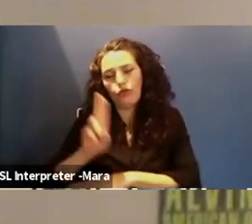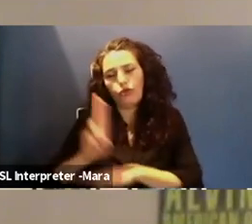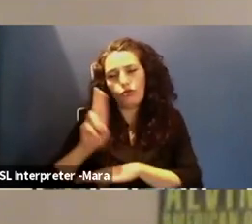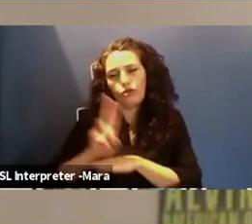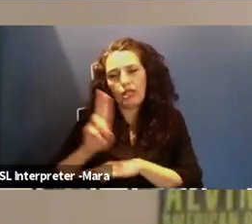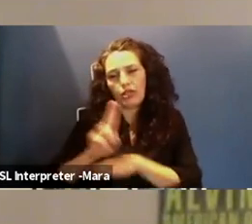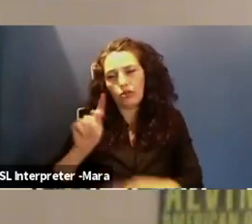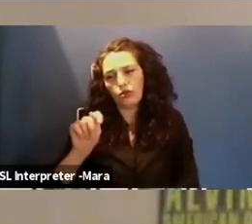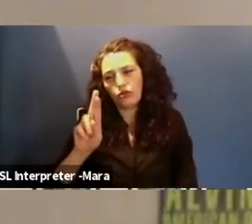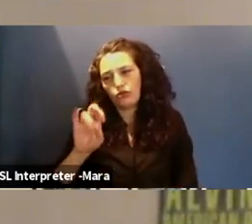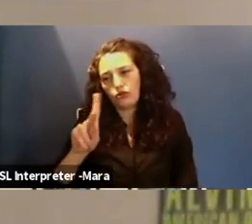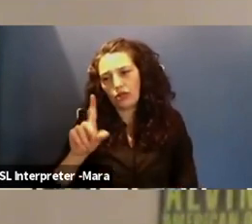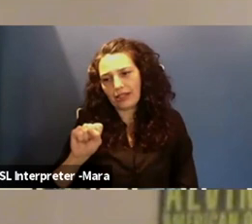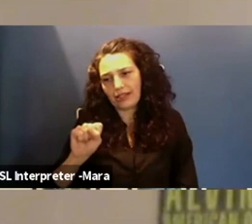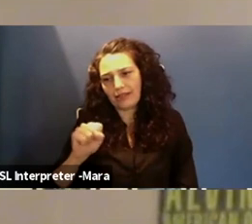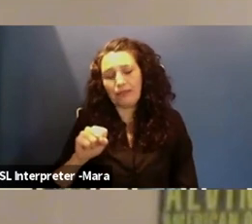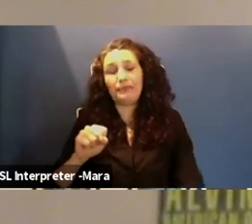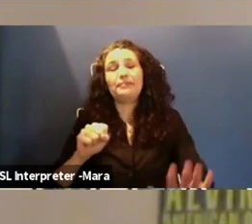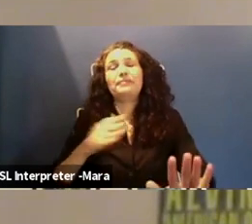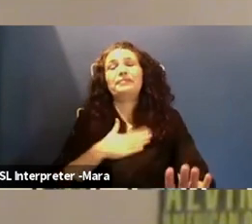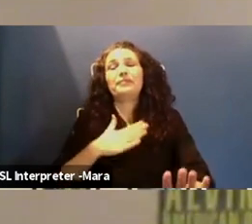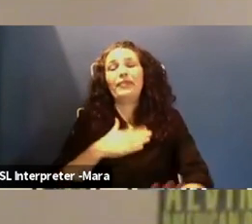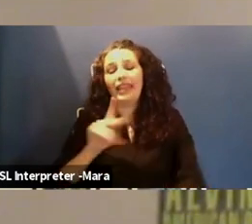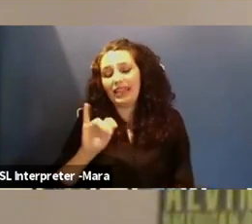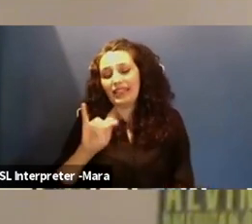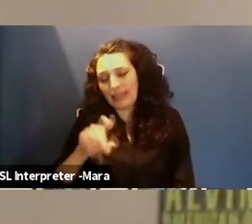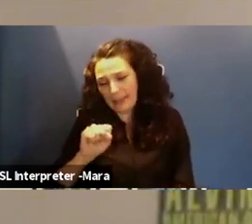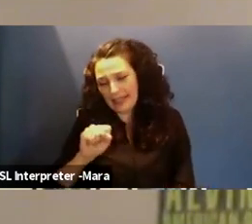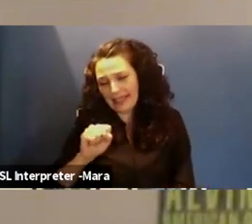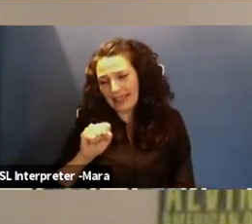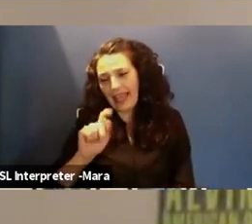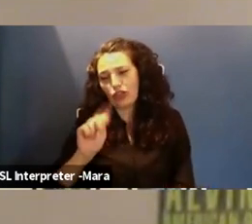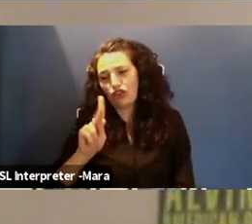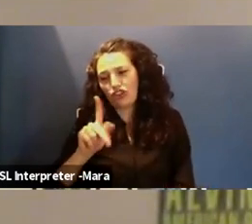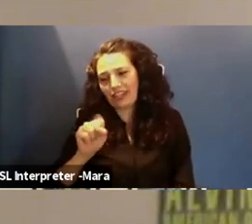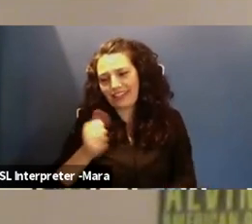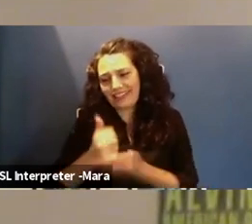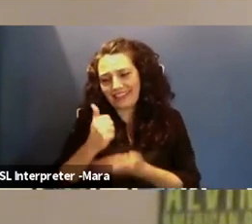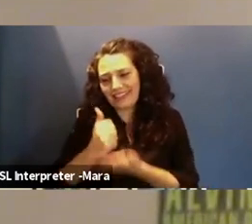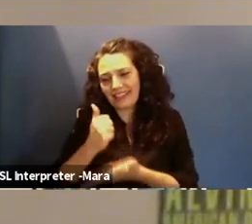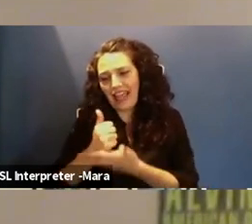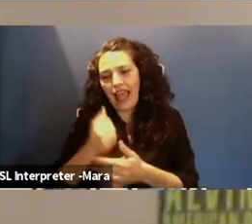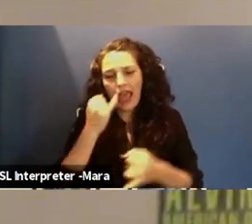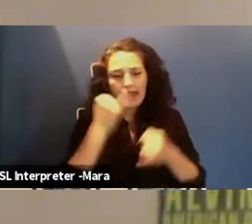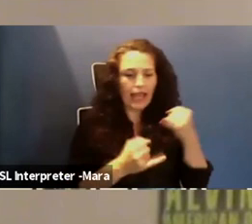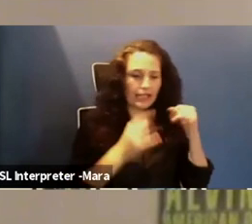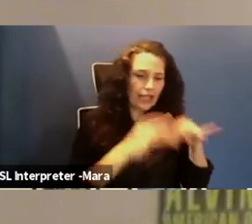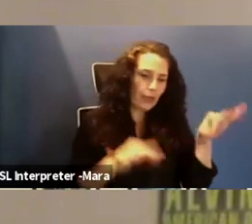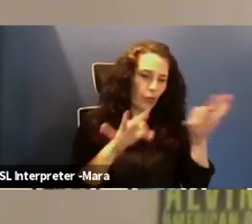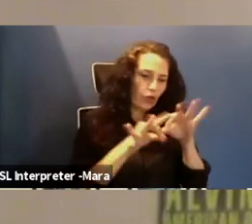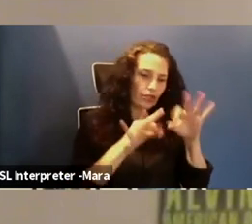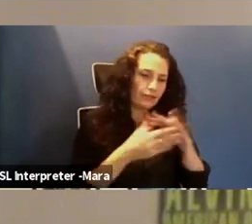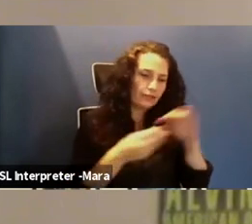tricks. Oh my gosh, tips and tricks. There we go. Um, and lastly, the importance of storytelling